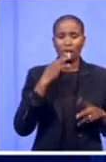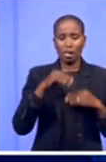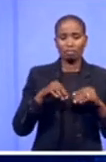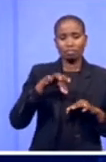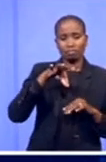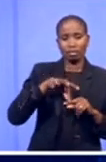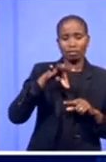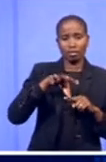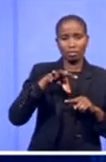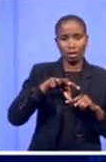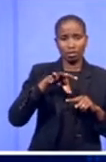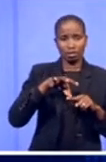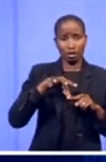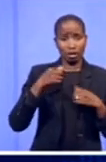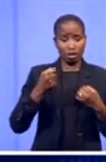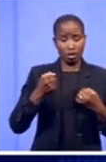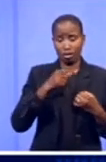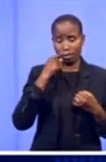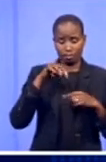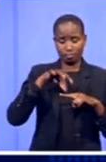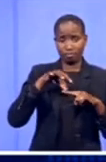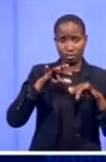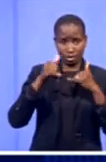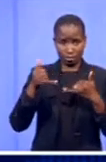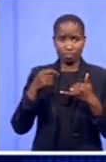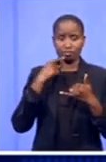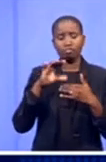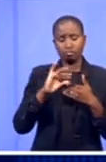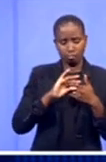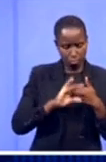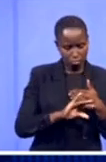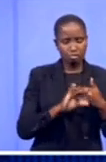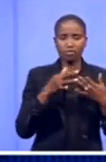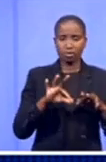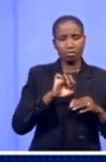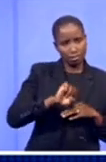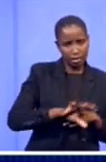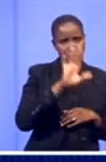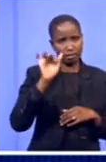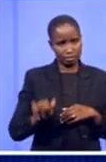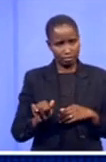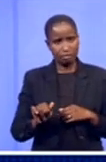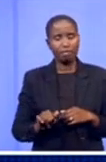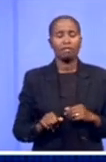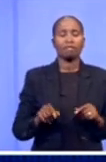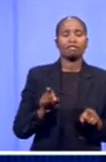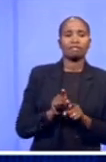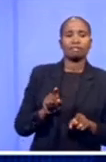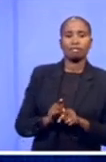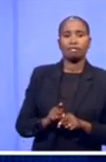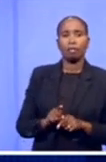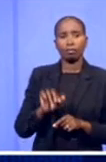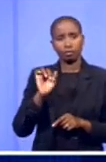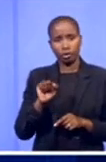investment into South Africa and has commissioned its plant and is now one of the